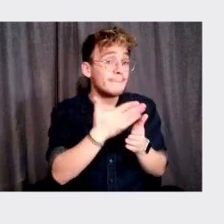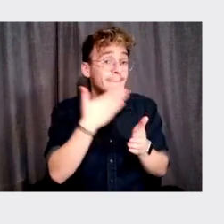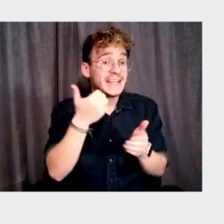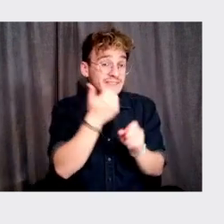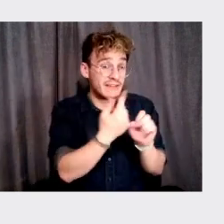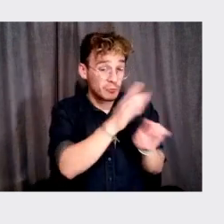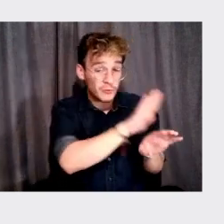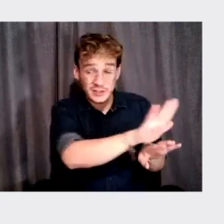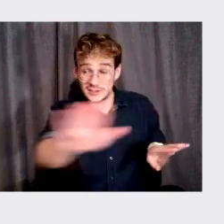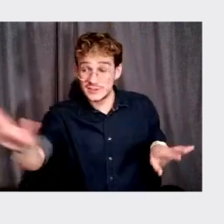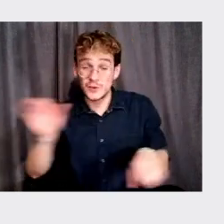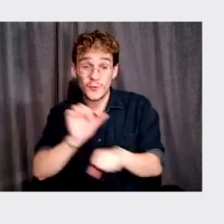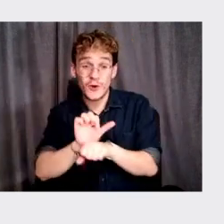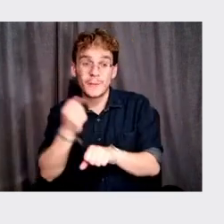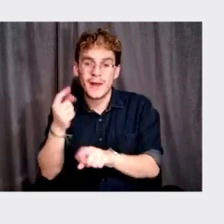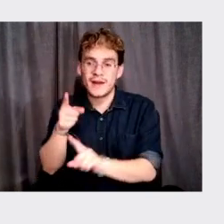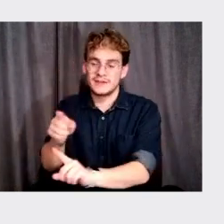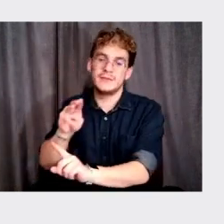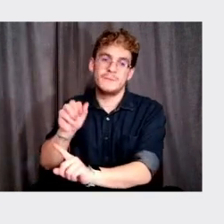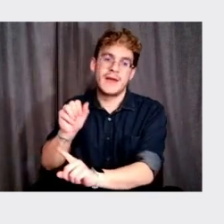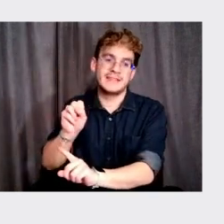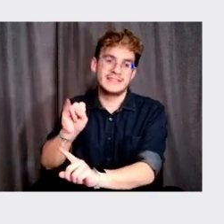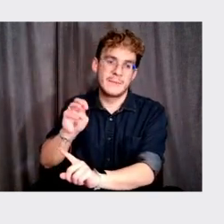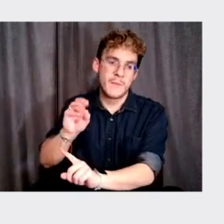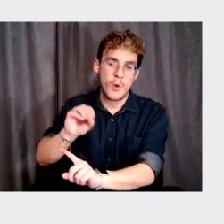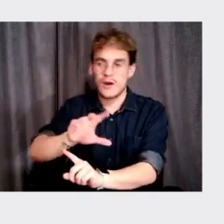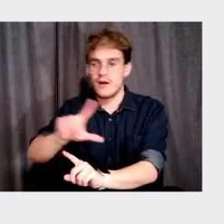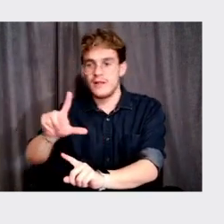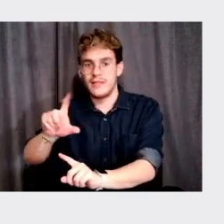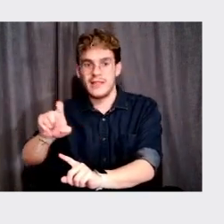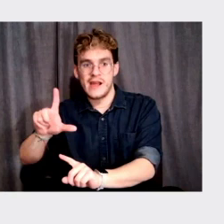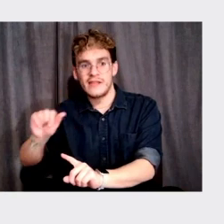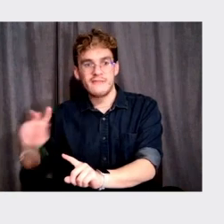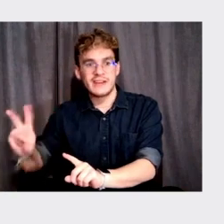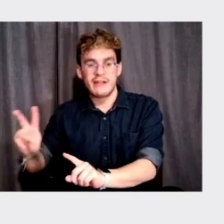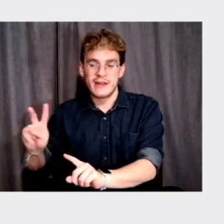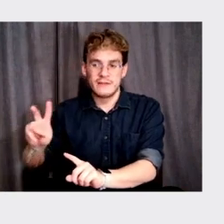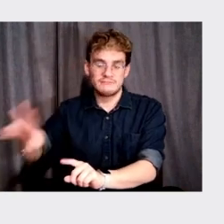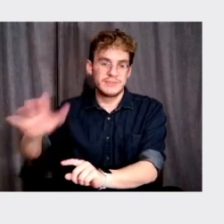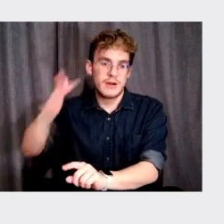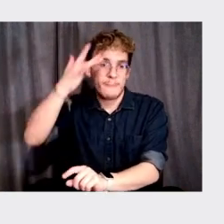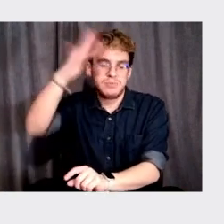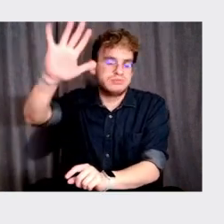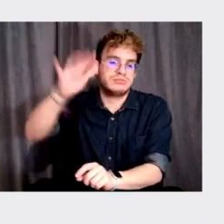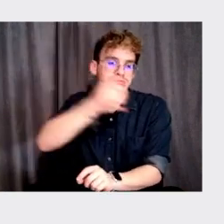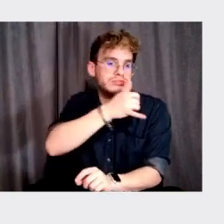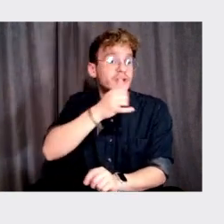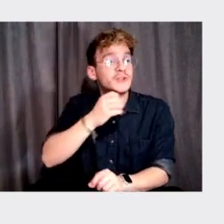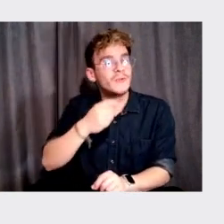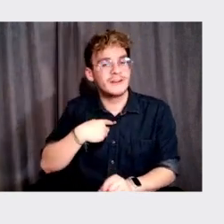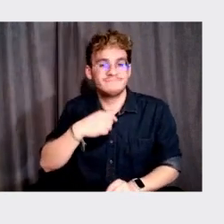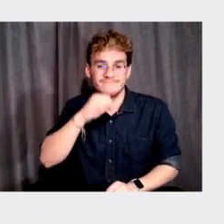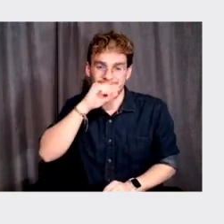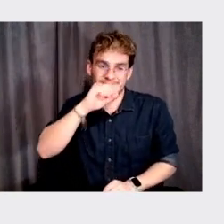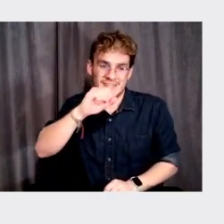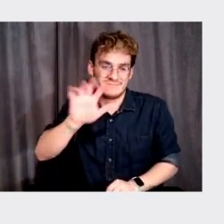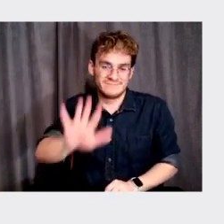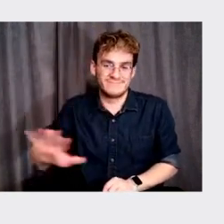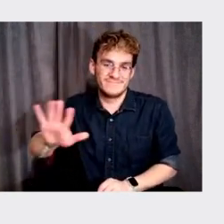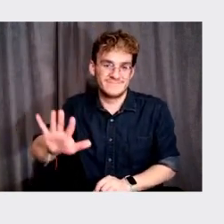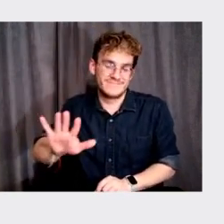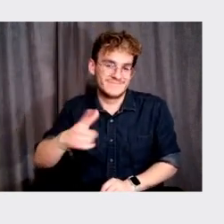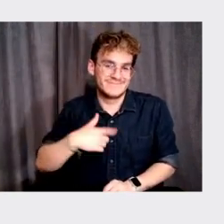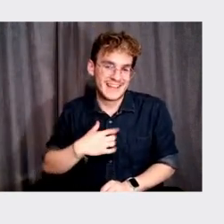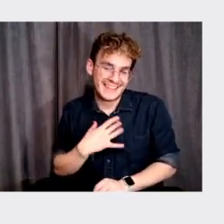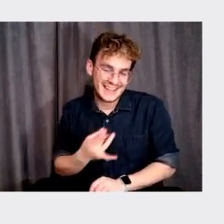think Massimo and Lela are fantastic and so consistent and, and brilliant. And, uh, so that's one of the reasons why I, I like